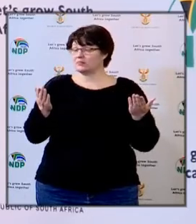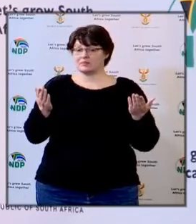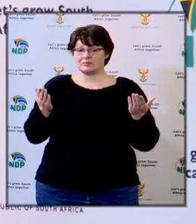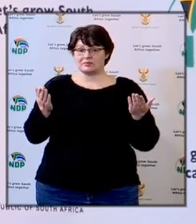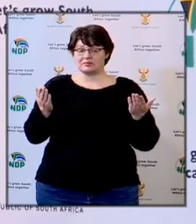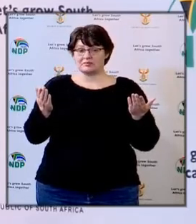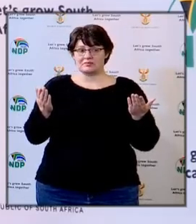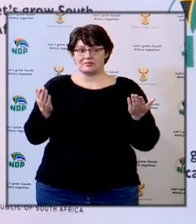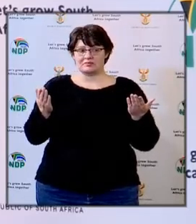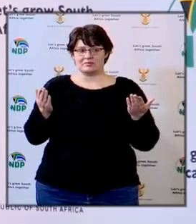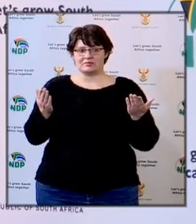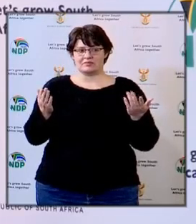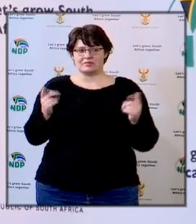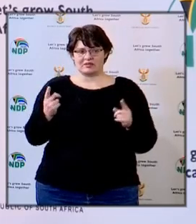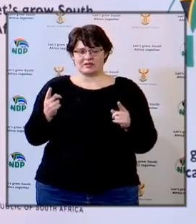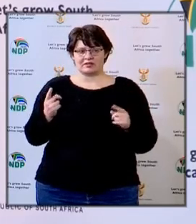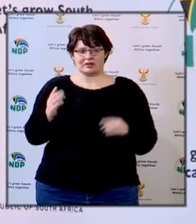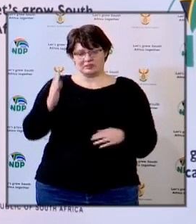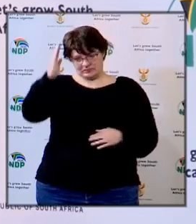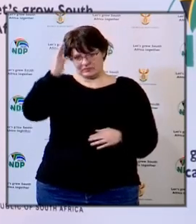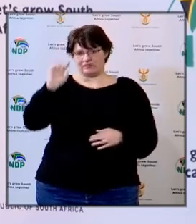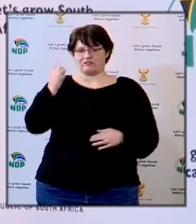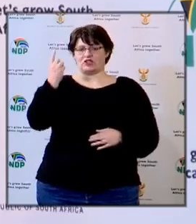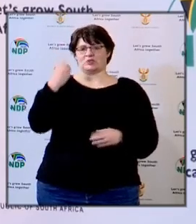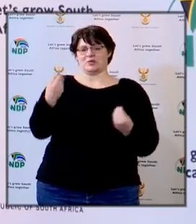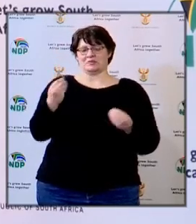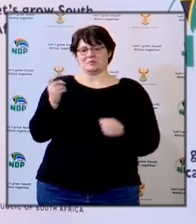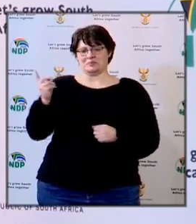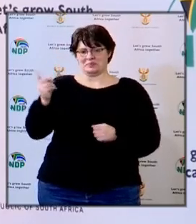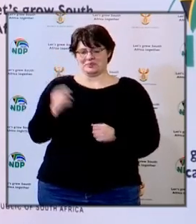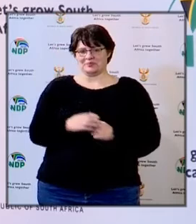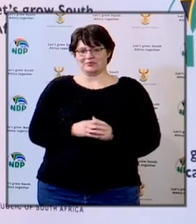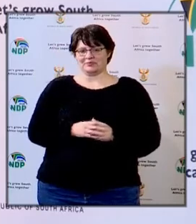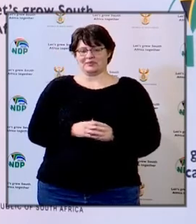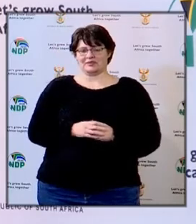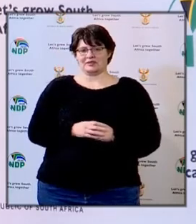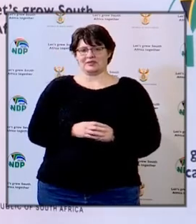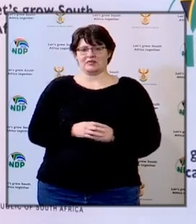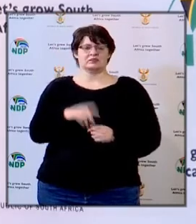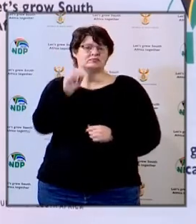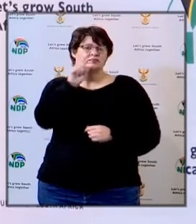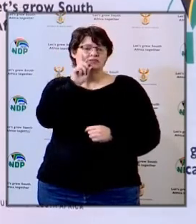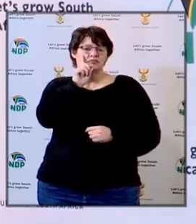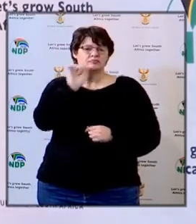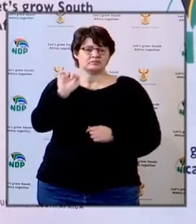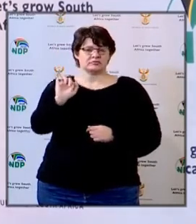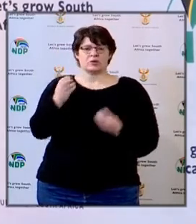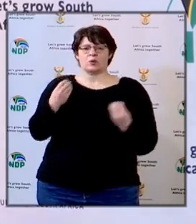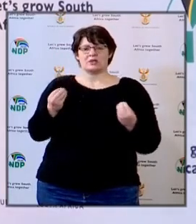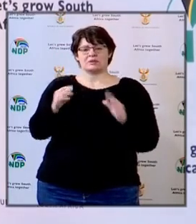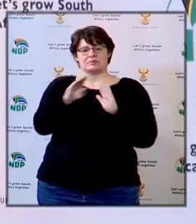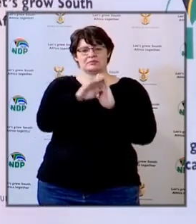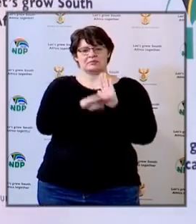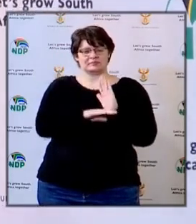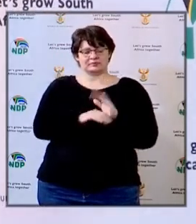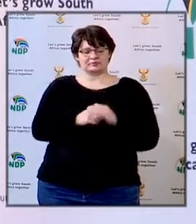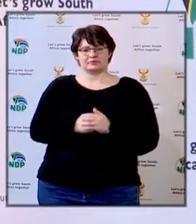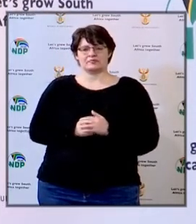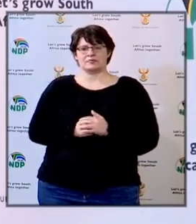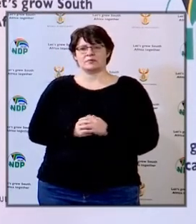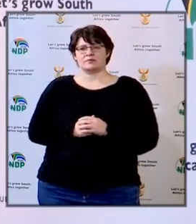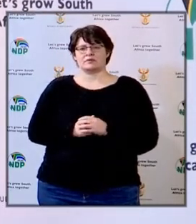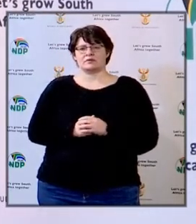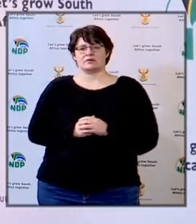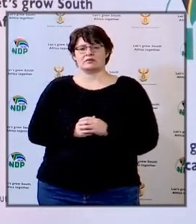ready let me go to Irene she raised her hand first Irene let's take the questions on the whatsapp line